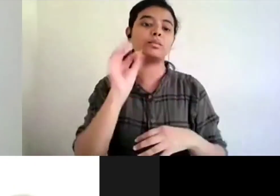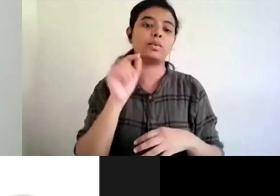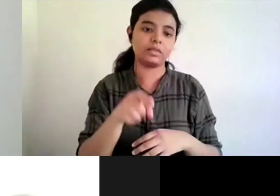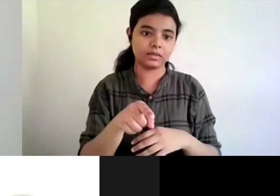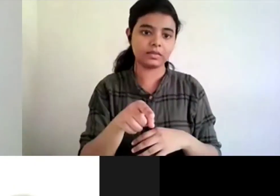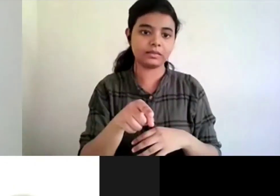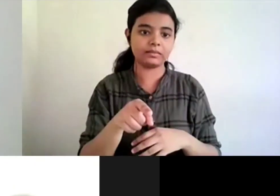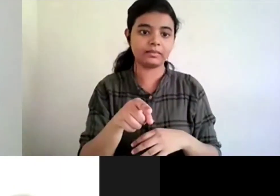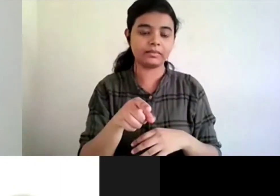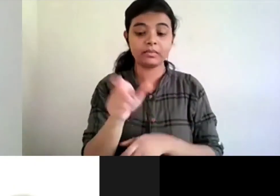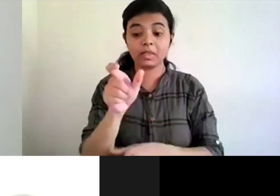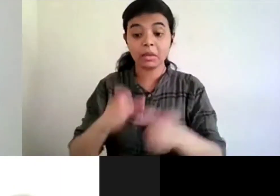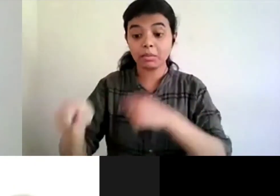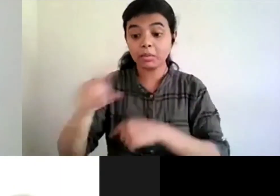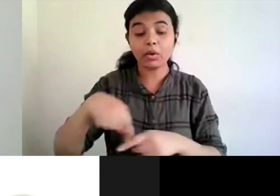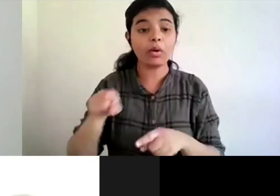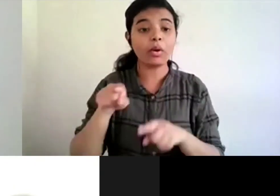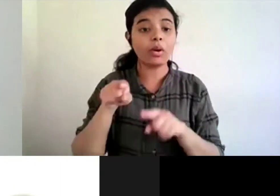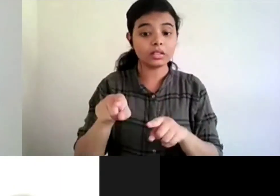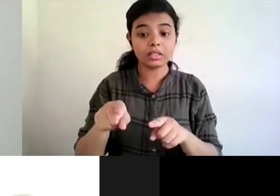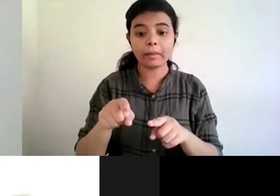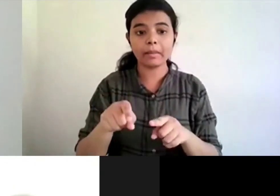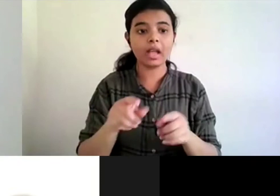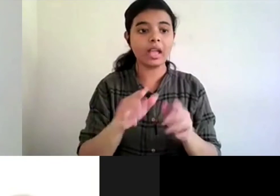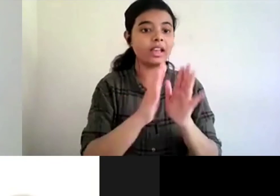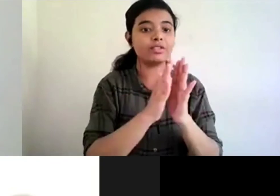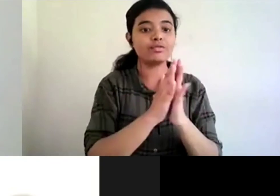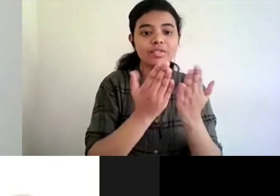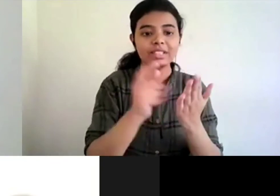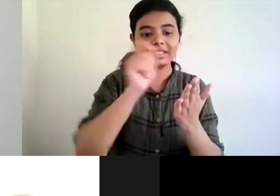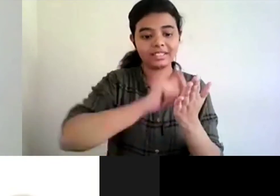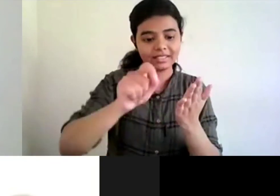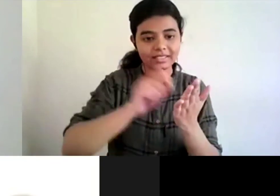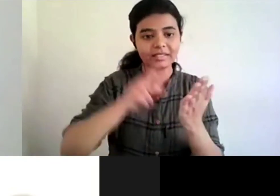people need to adapt to the new methods of reading and writing